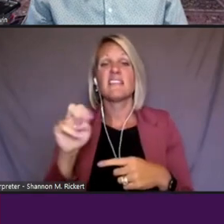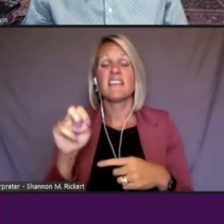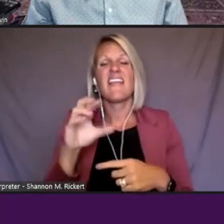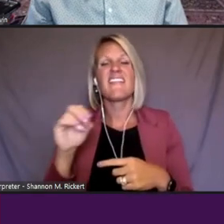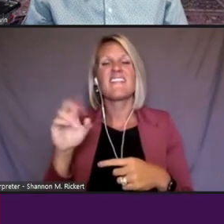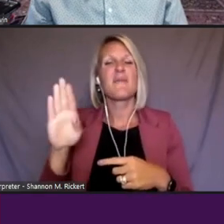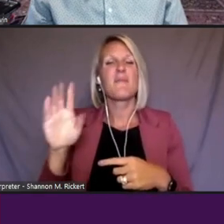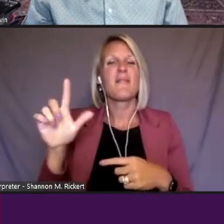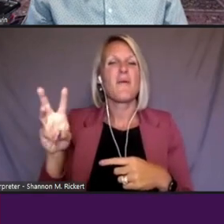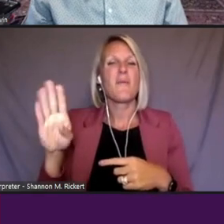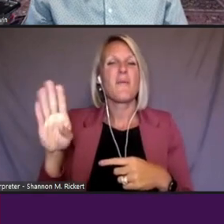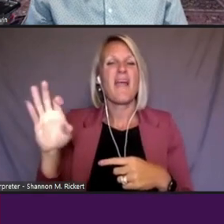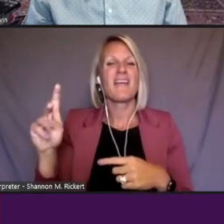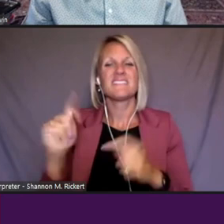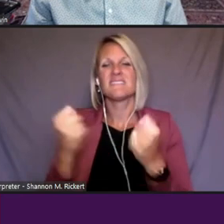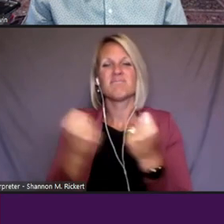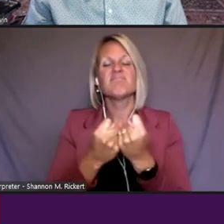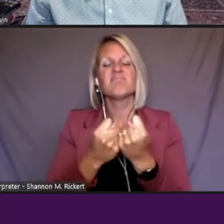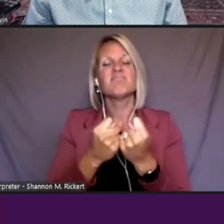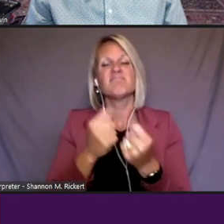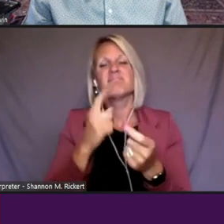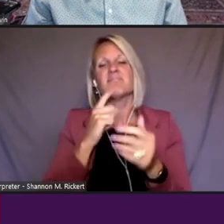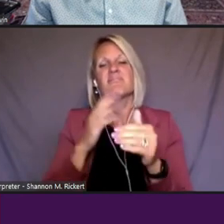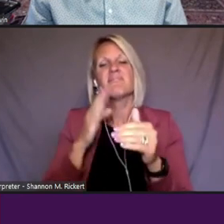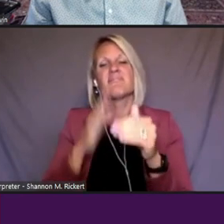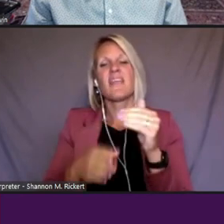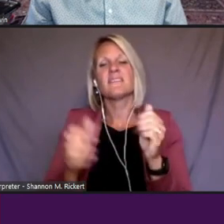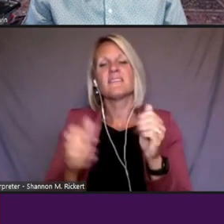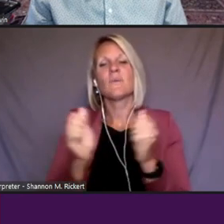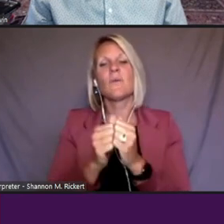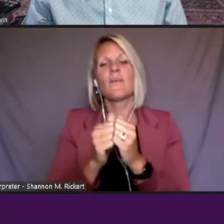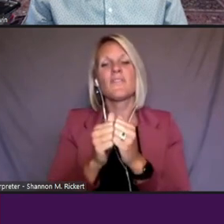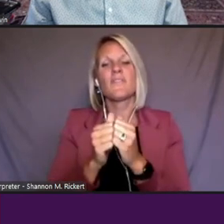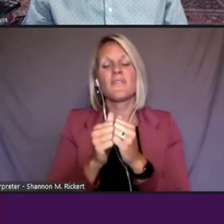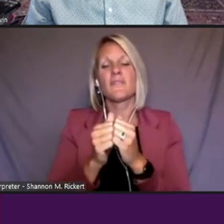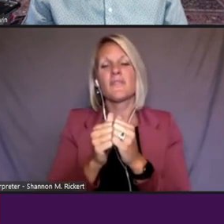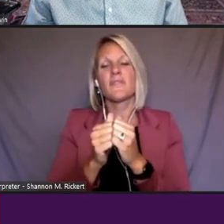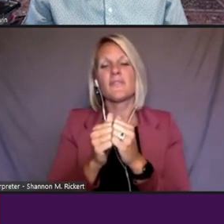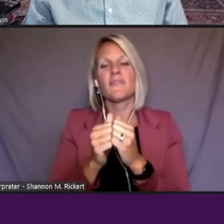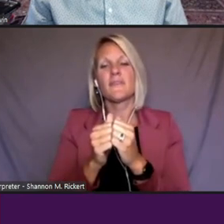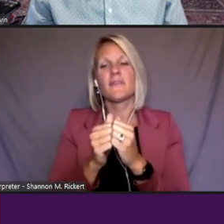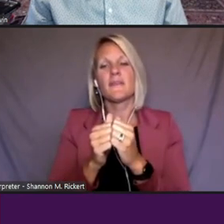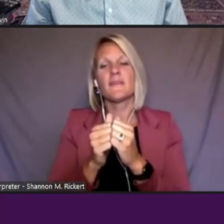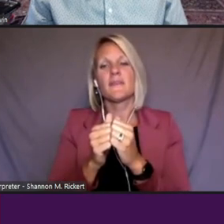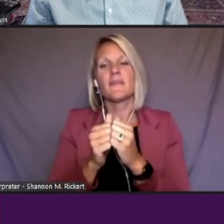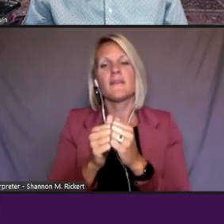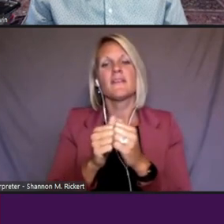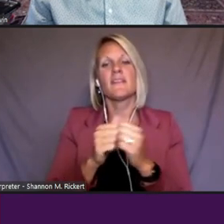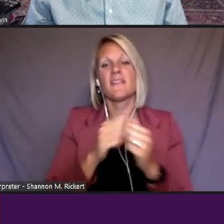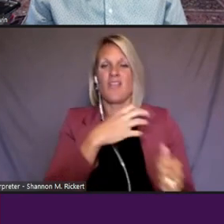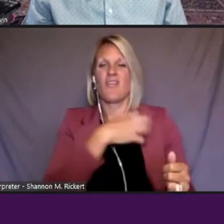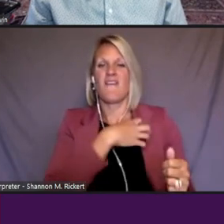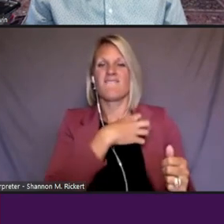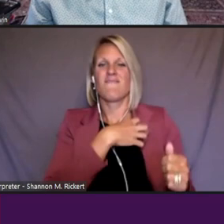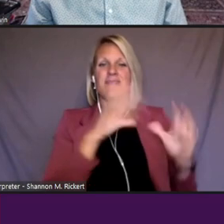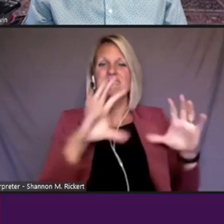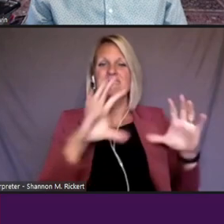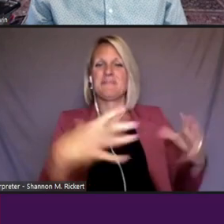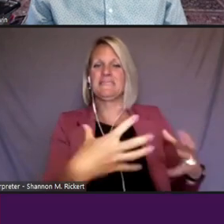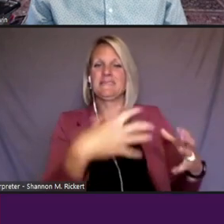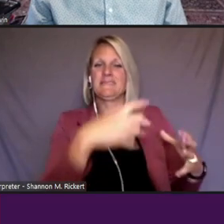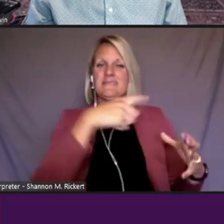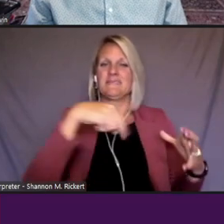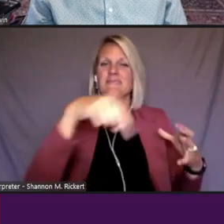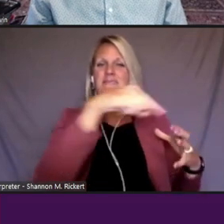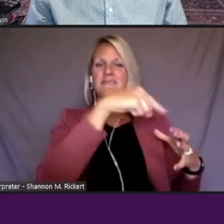had, uh, ends with, um, the, the law, with the, uh, law enforcement and with, um,